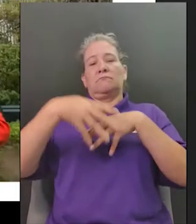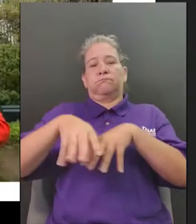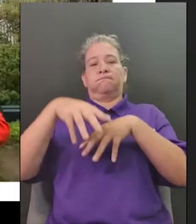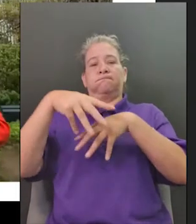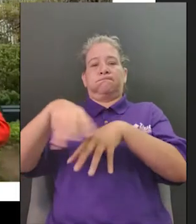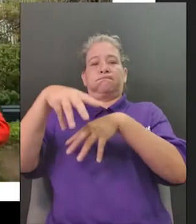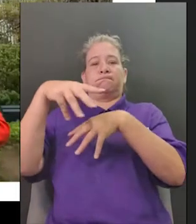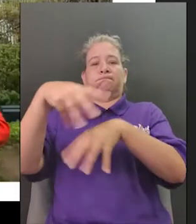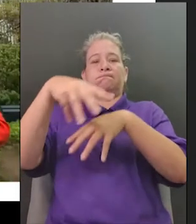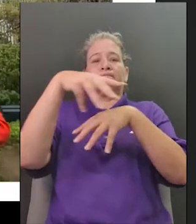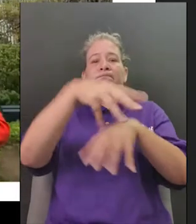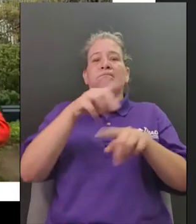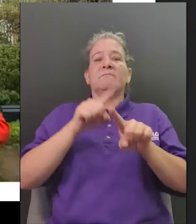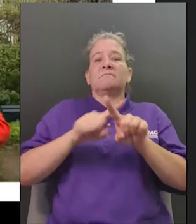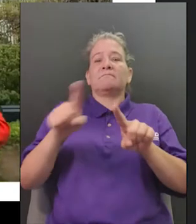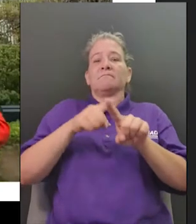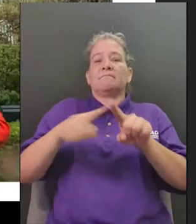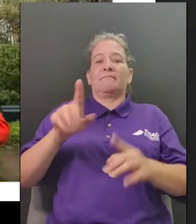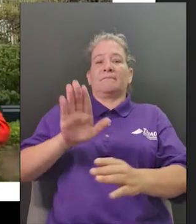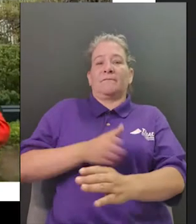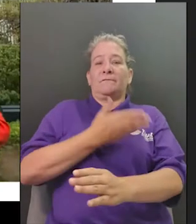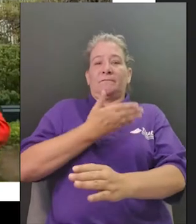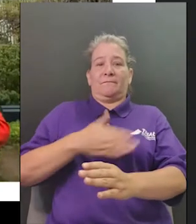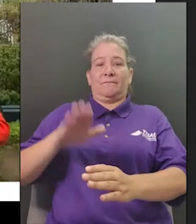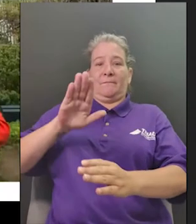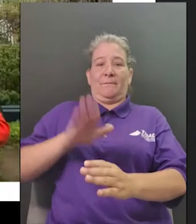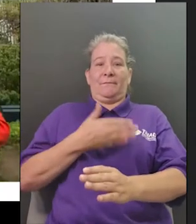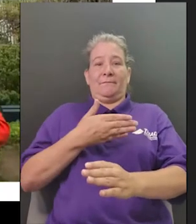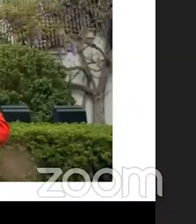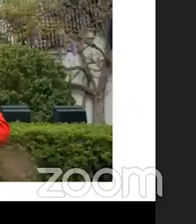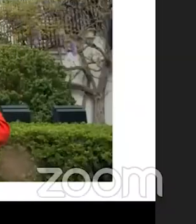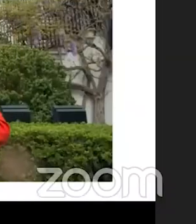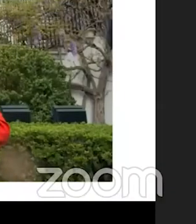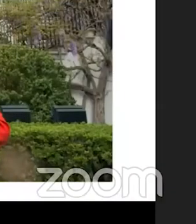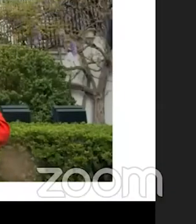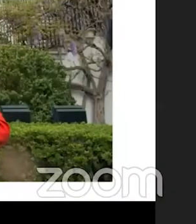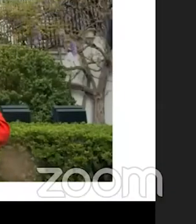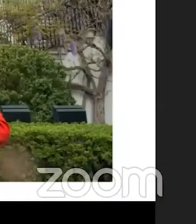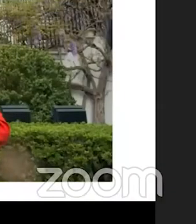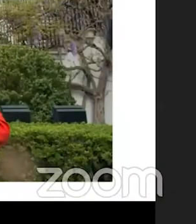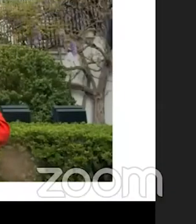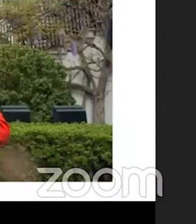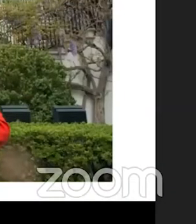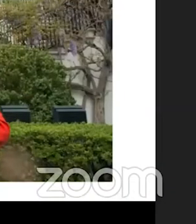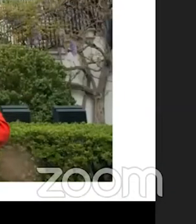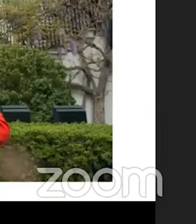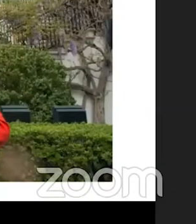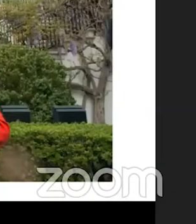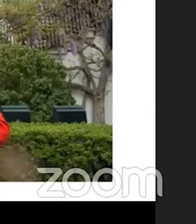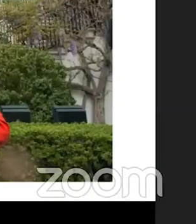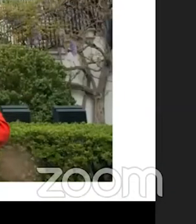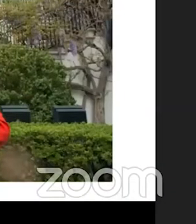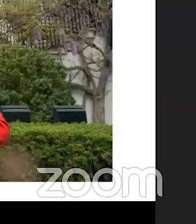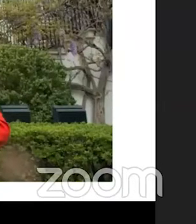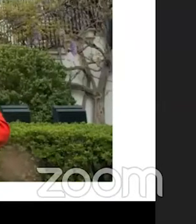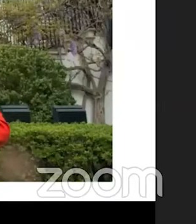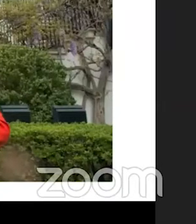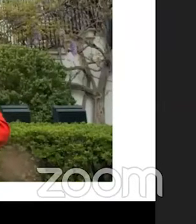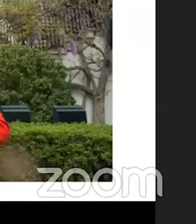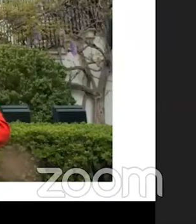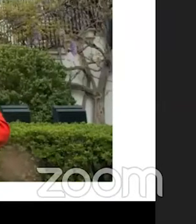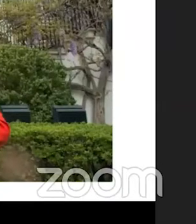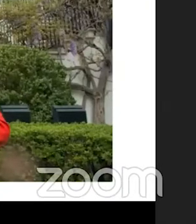band named john philip souza and he created all sorts of marches and that one you we usually hear